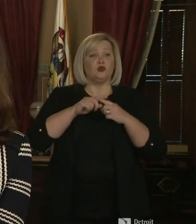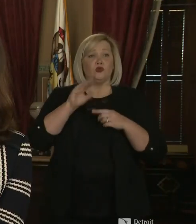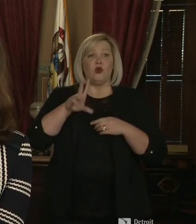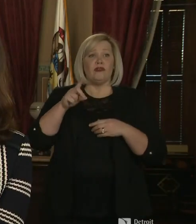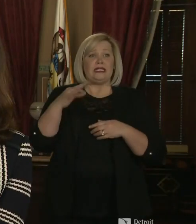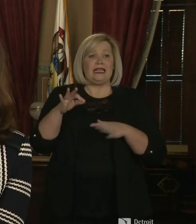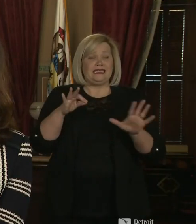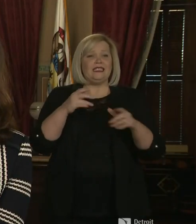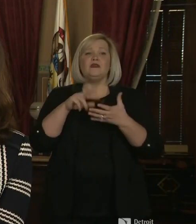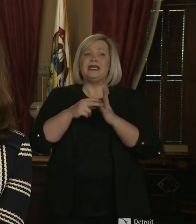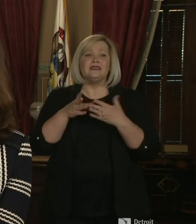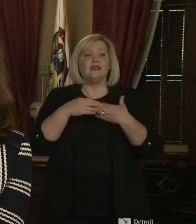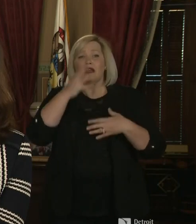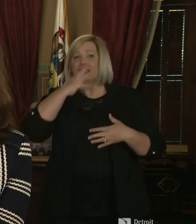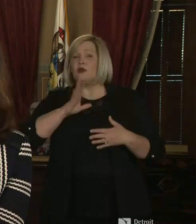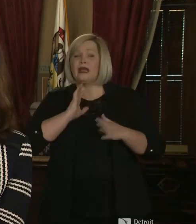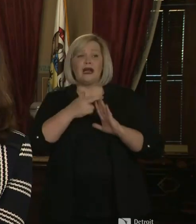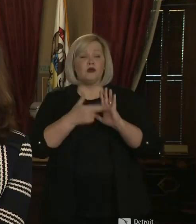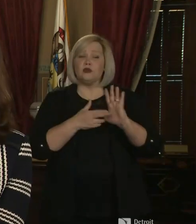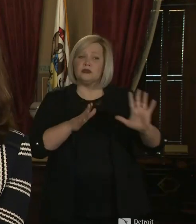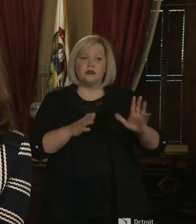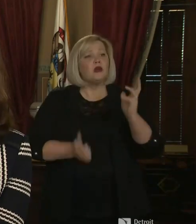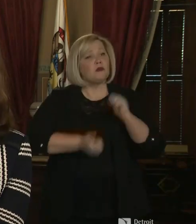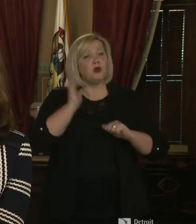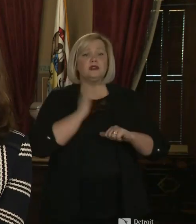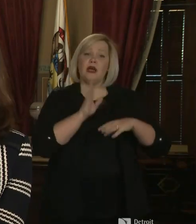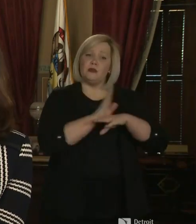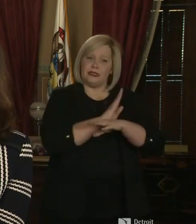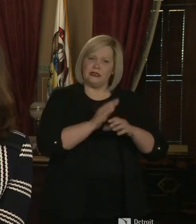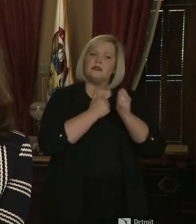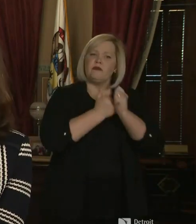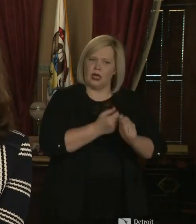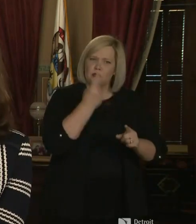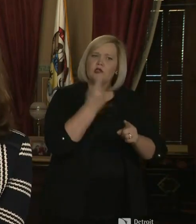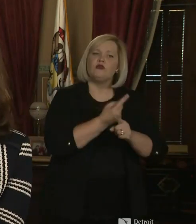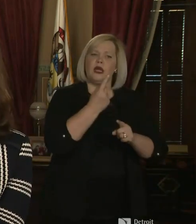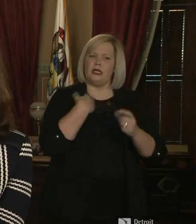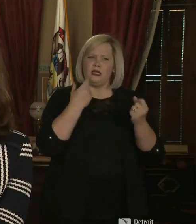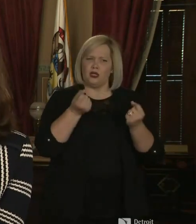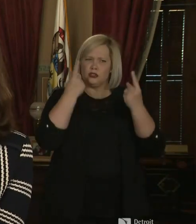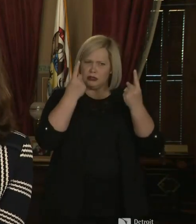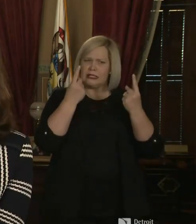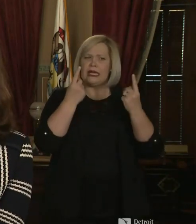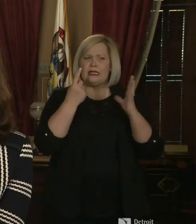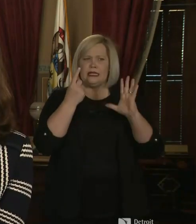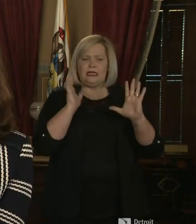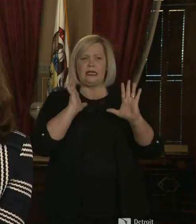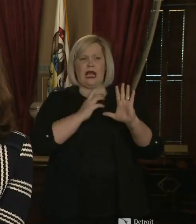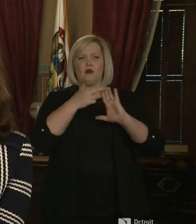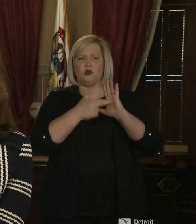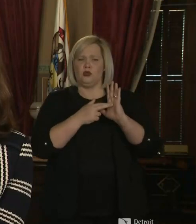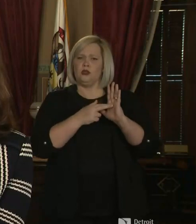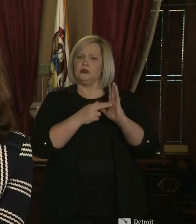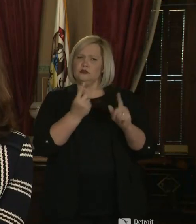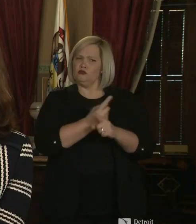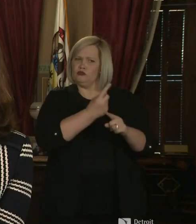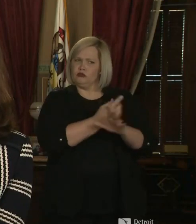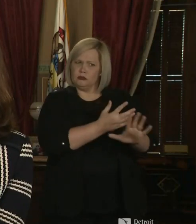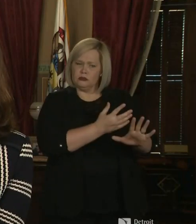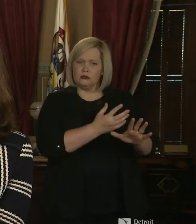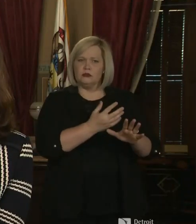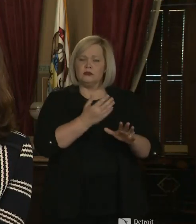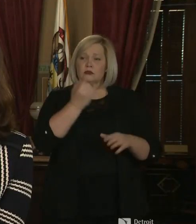of our Michigan businesses are doing the right thing and are interpreting this, uh, conservatively, those who are